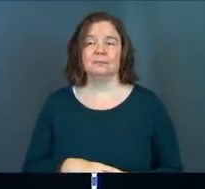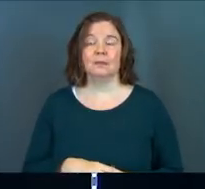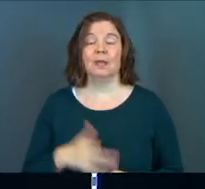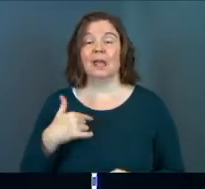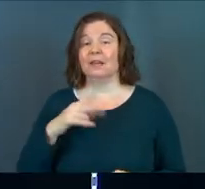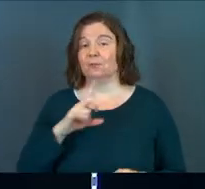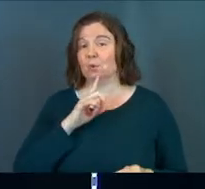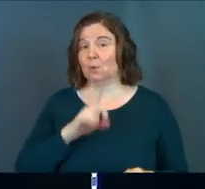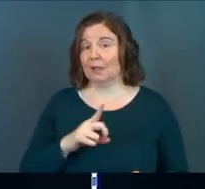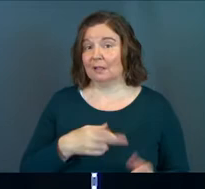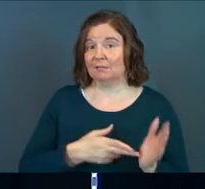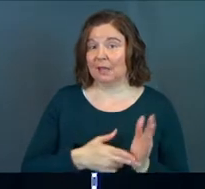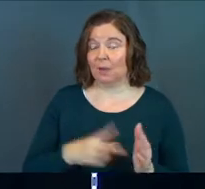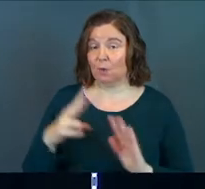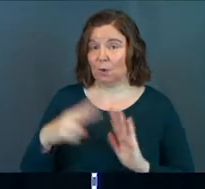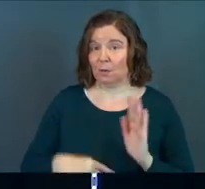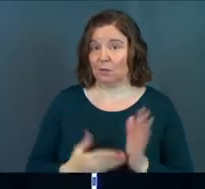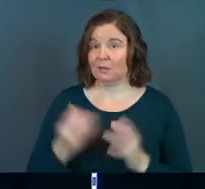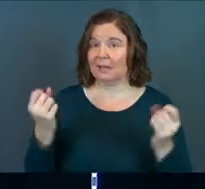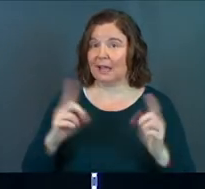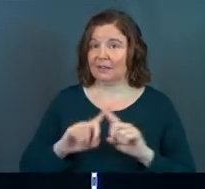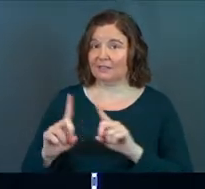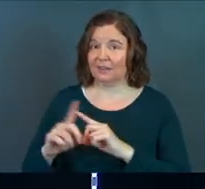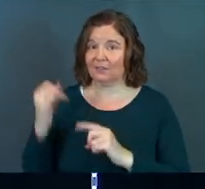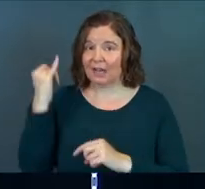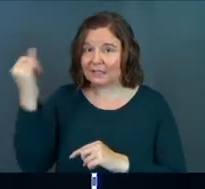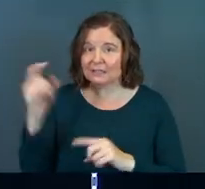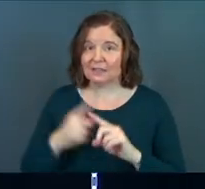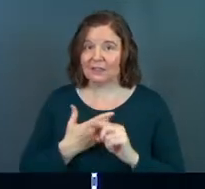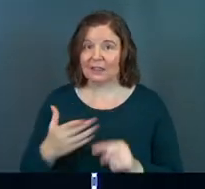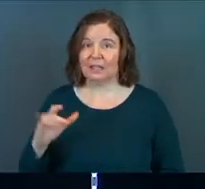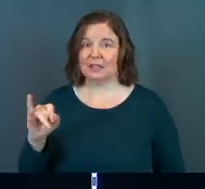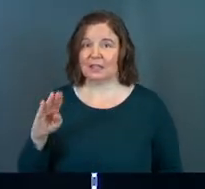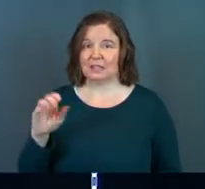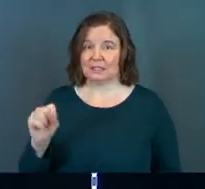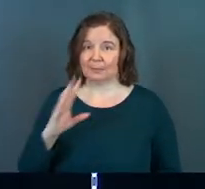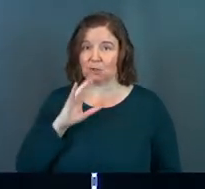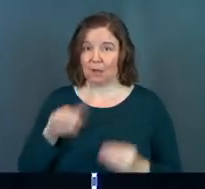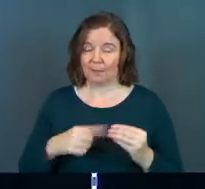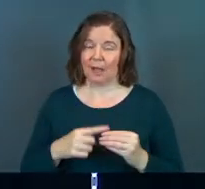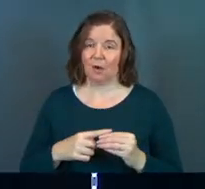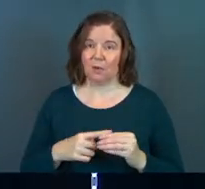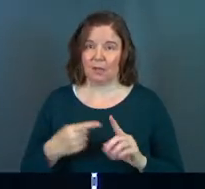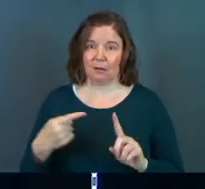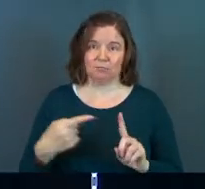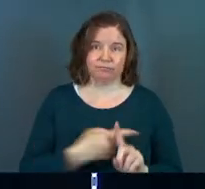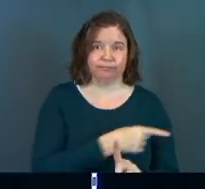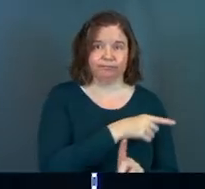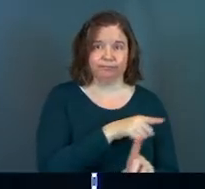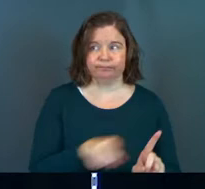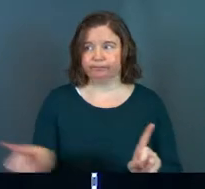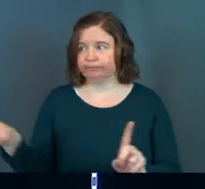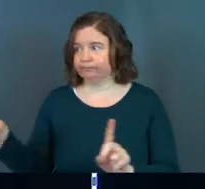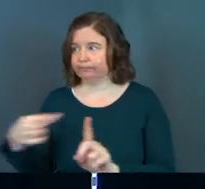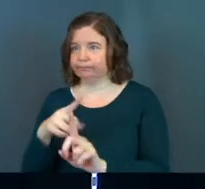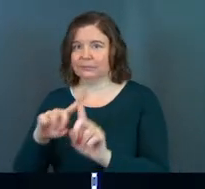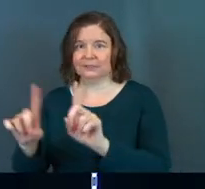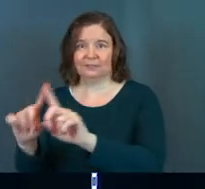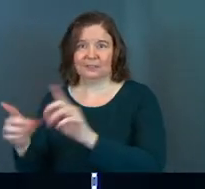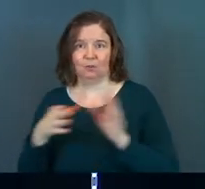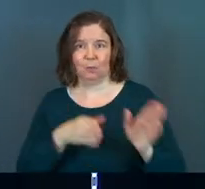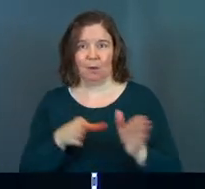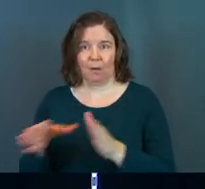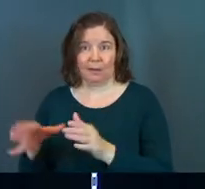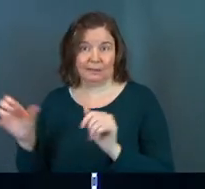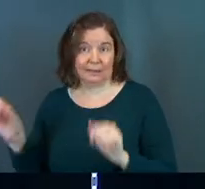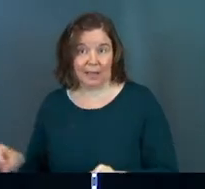if we're being real, as we read through this, there's a lot of different ideas, a lot of different things that James is talking about that can take us a lot of different directions, okay? But